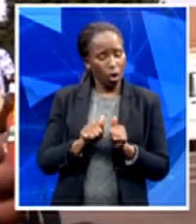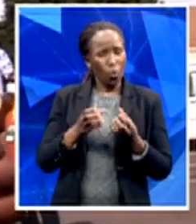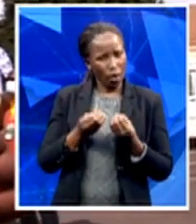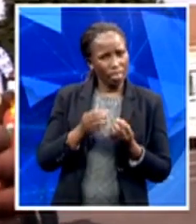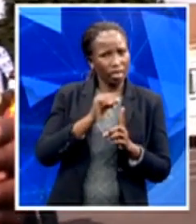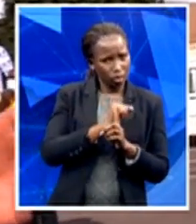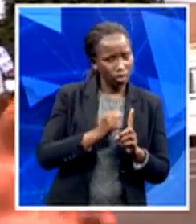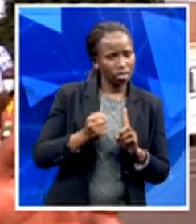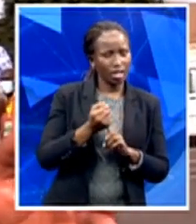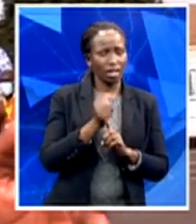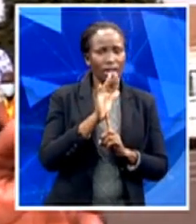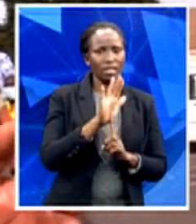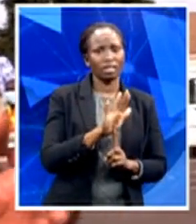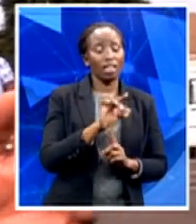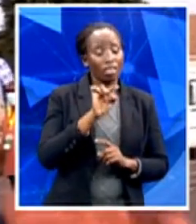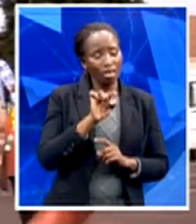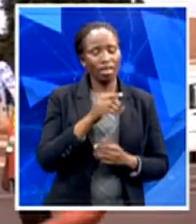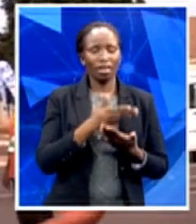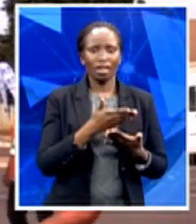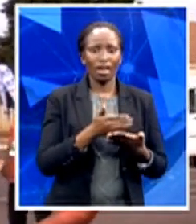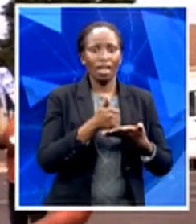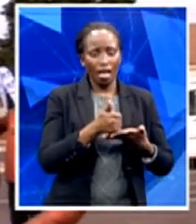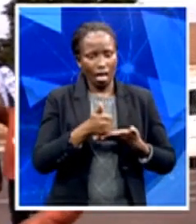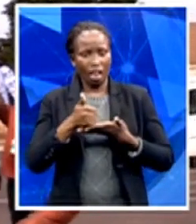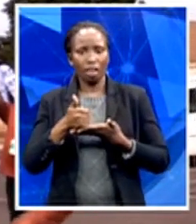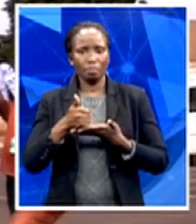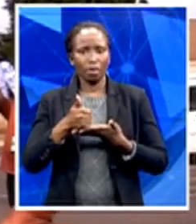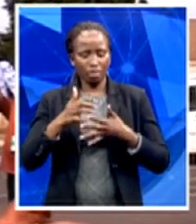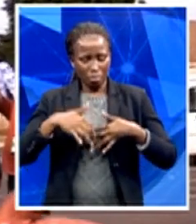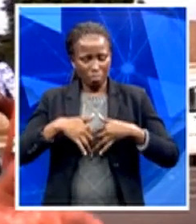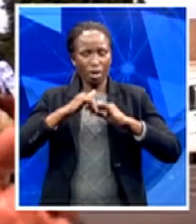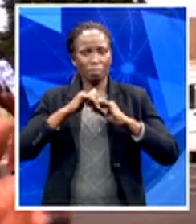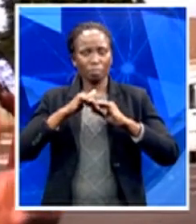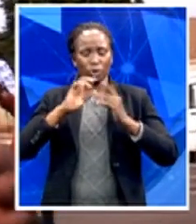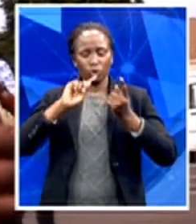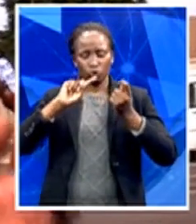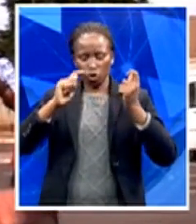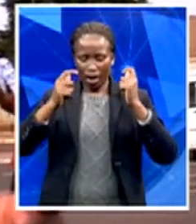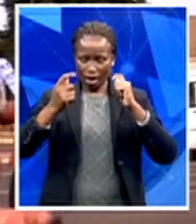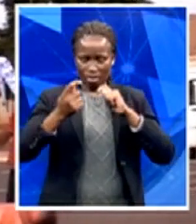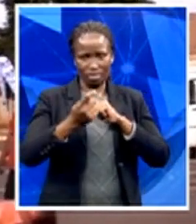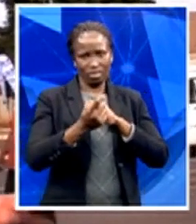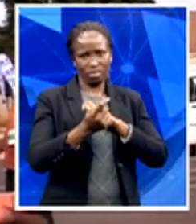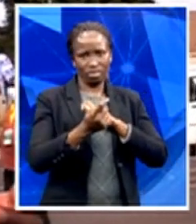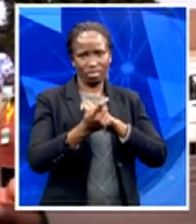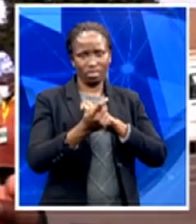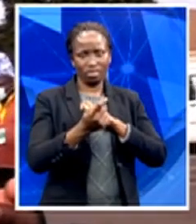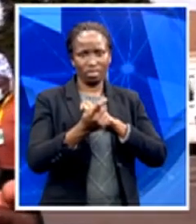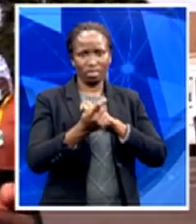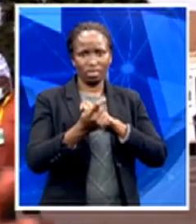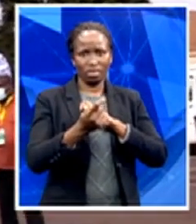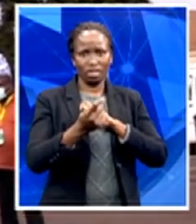a new society, a socially coherent nation and build this nation. It's not